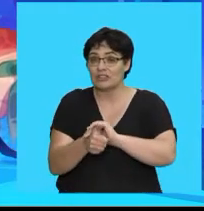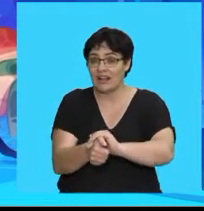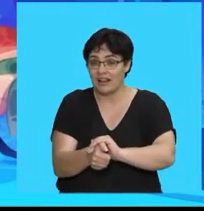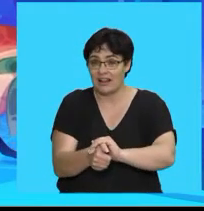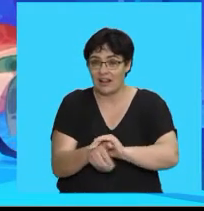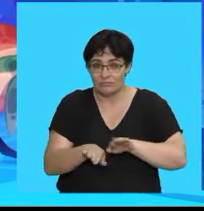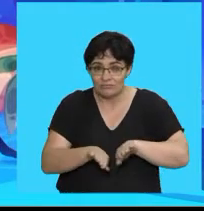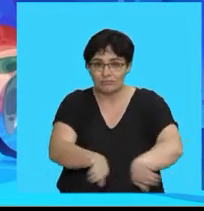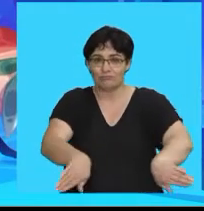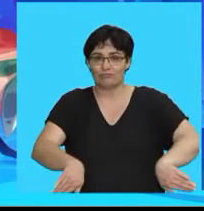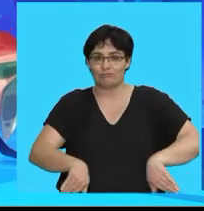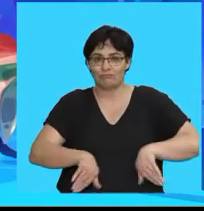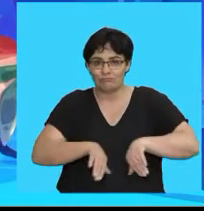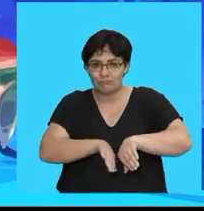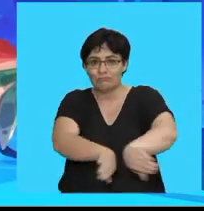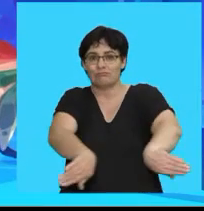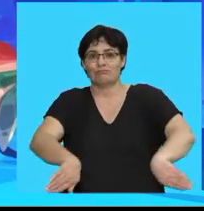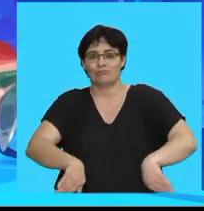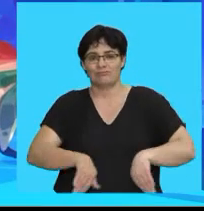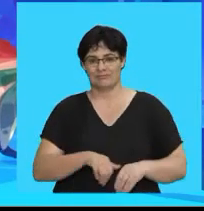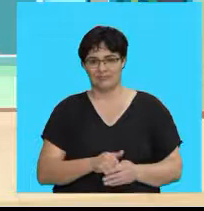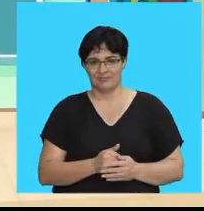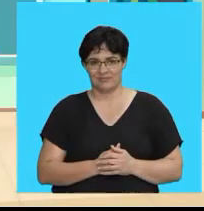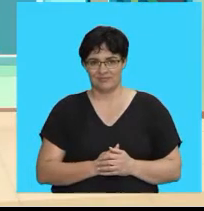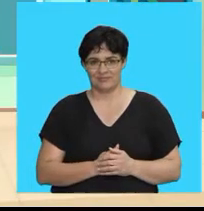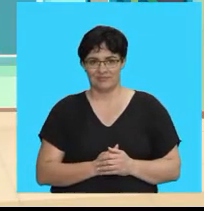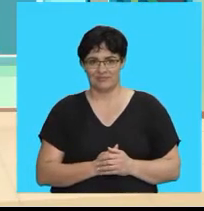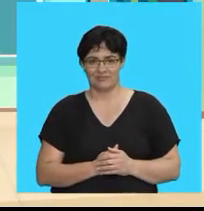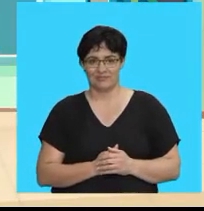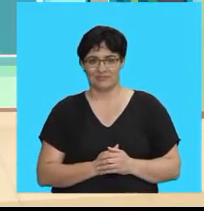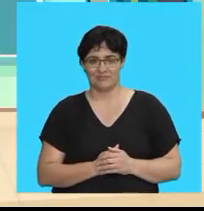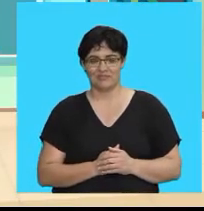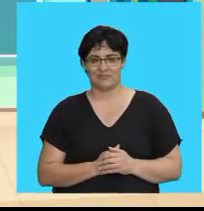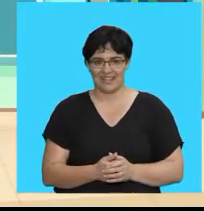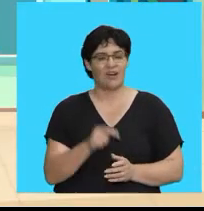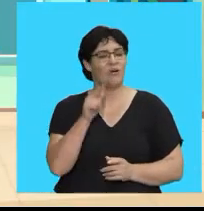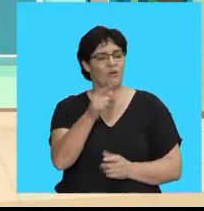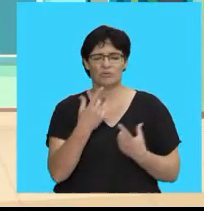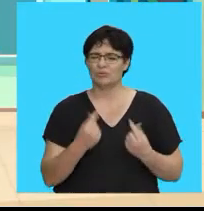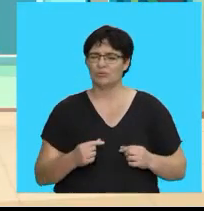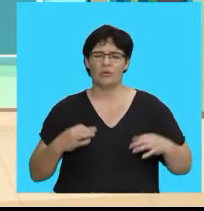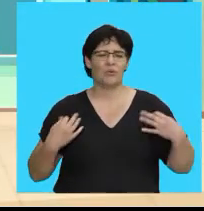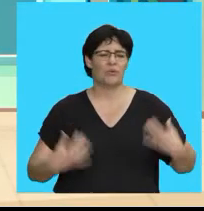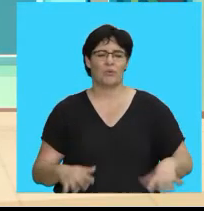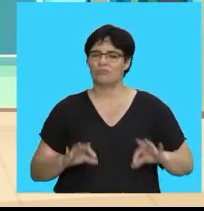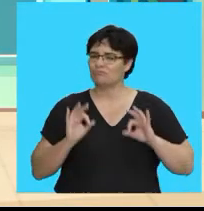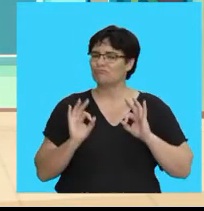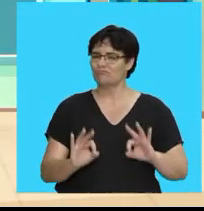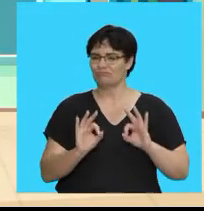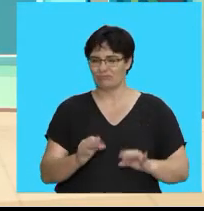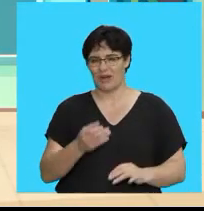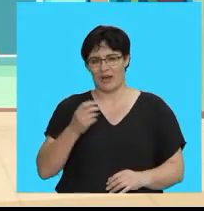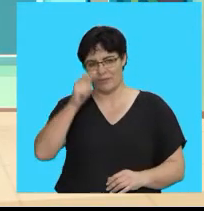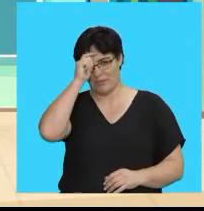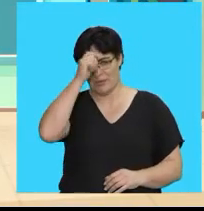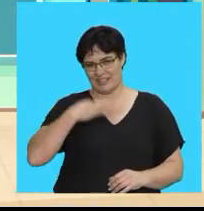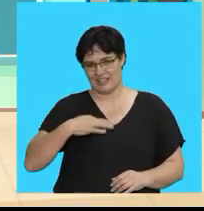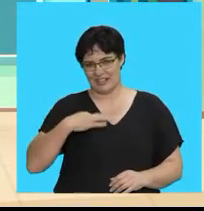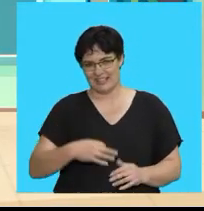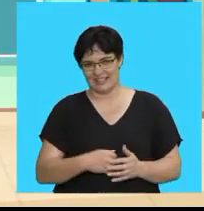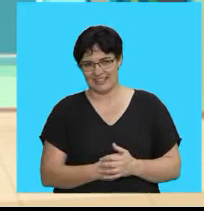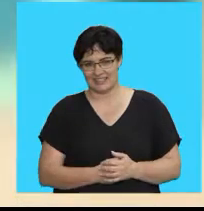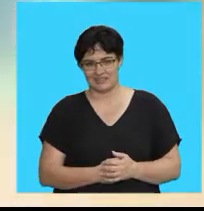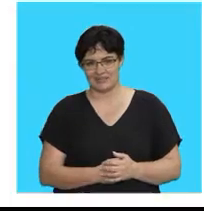A turtle swims Well done You did great, boys and girls